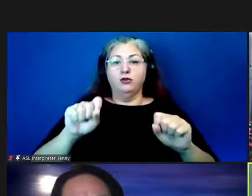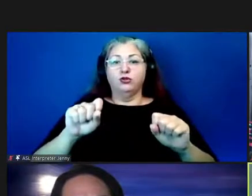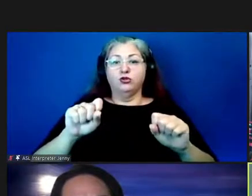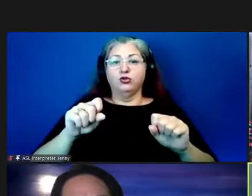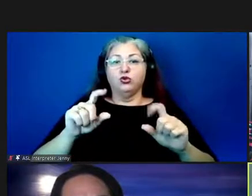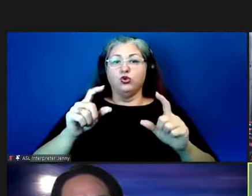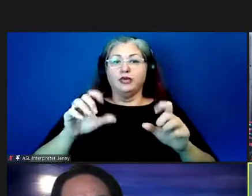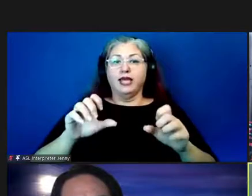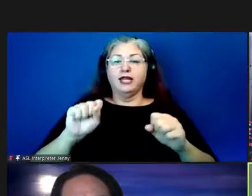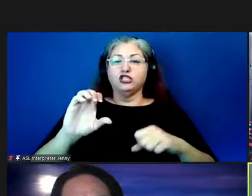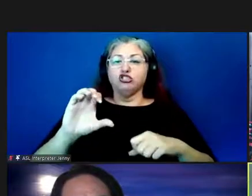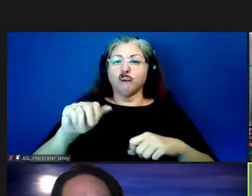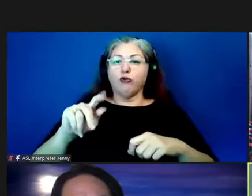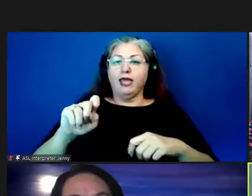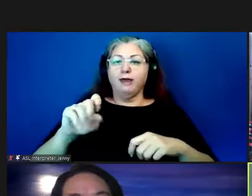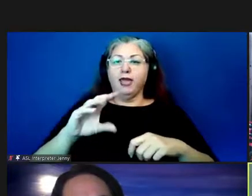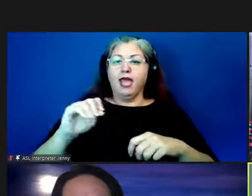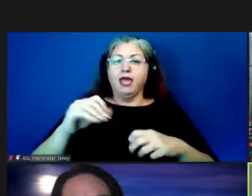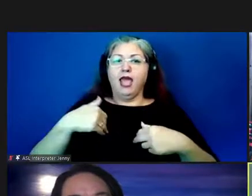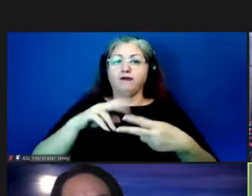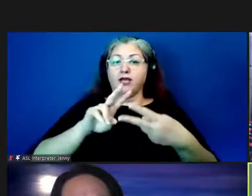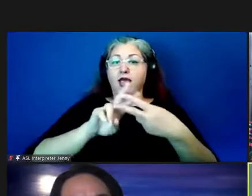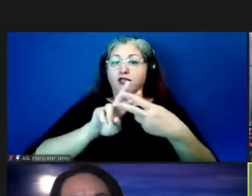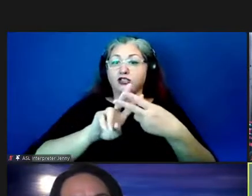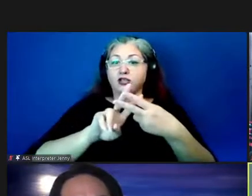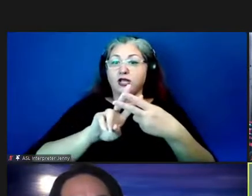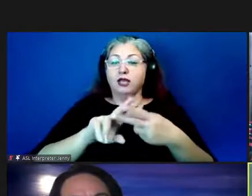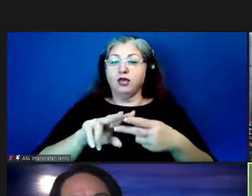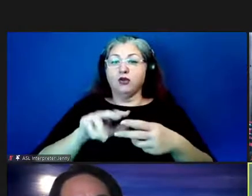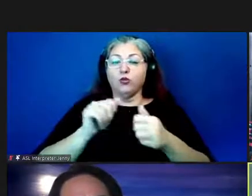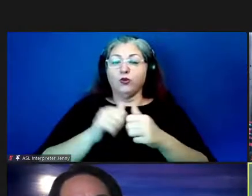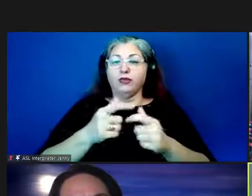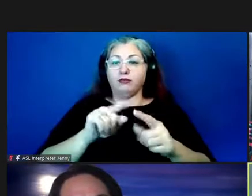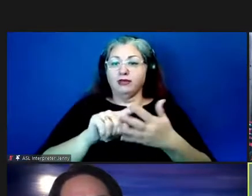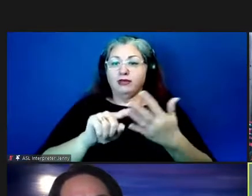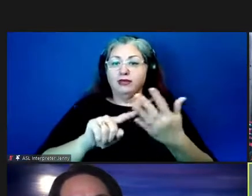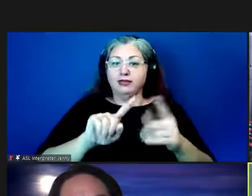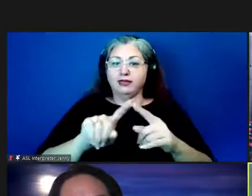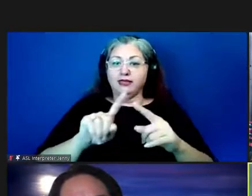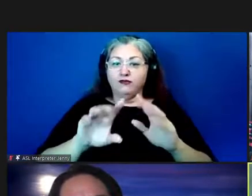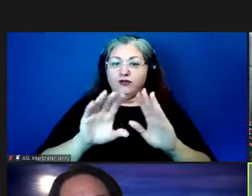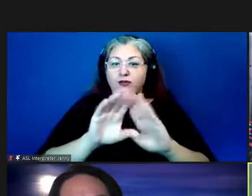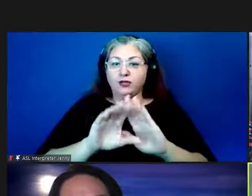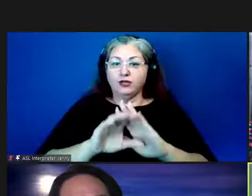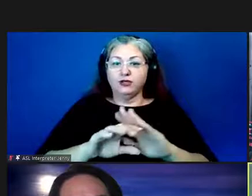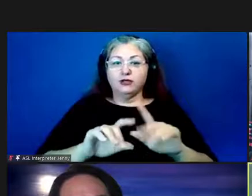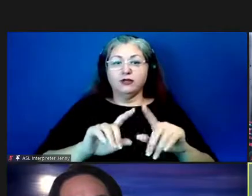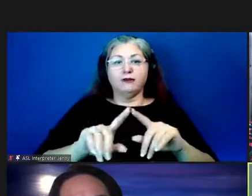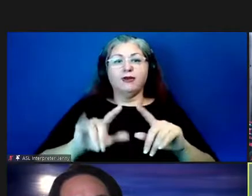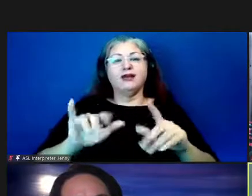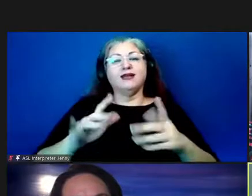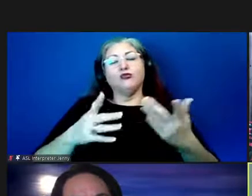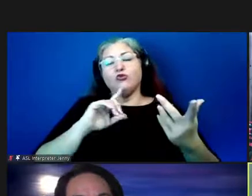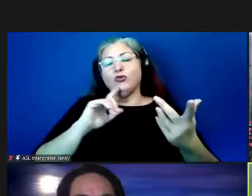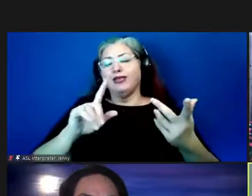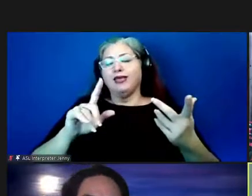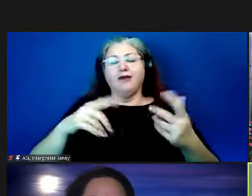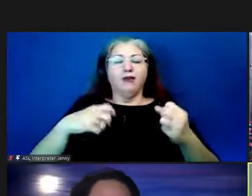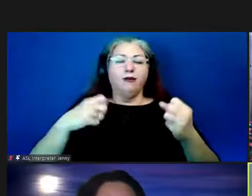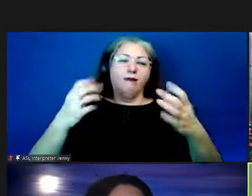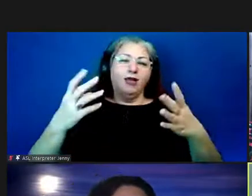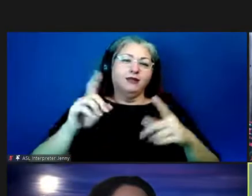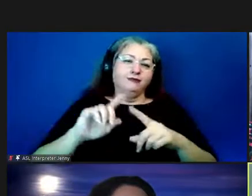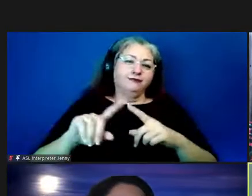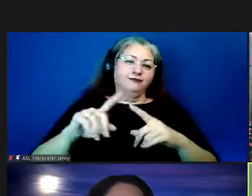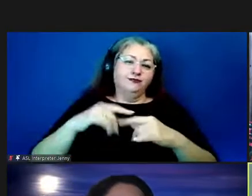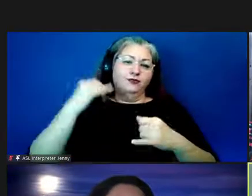things like scrape instagram hashtags and stuff for examples of things um but yeah there's like those are the kinds of ideas